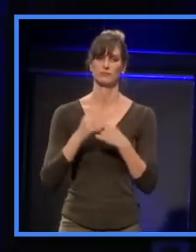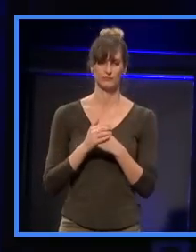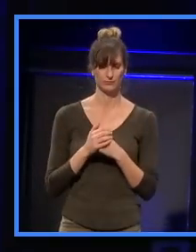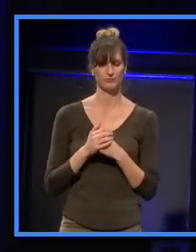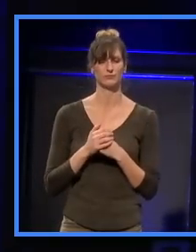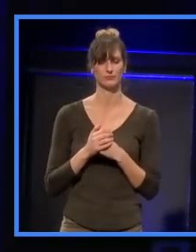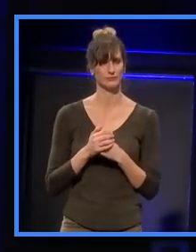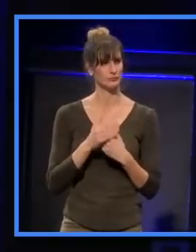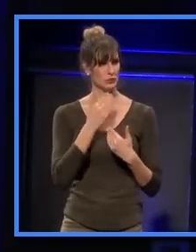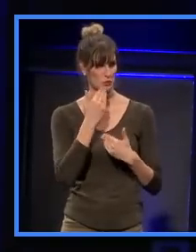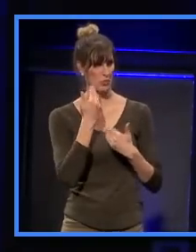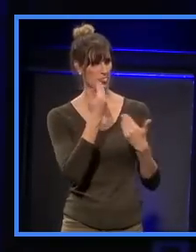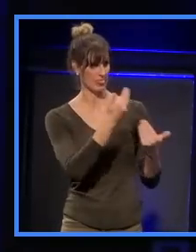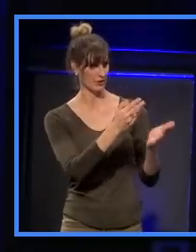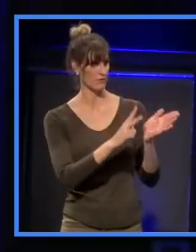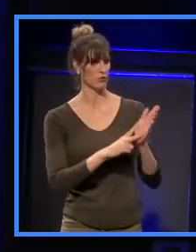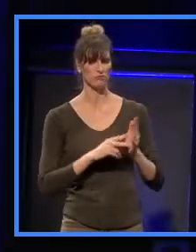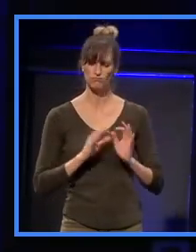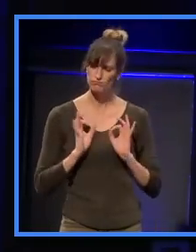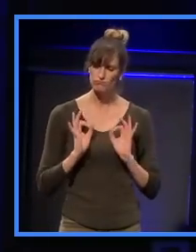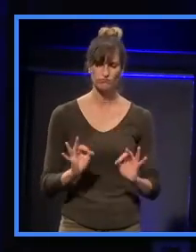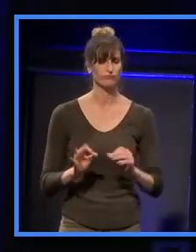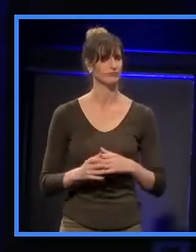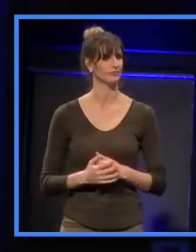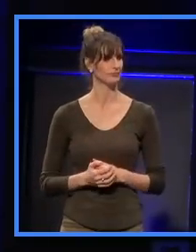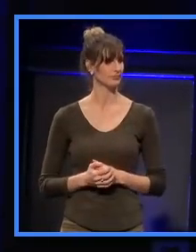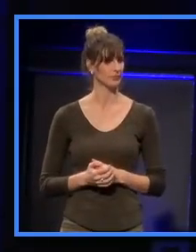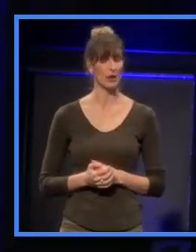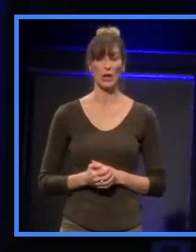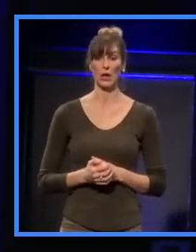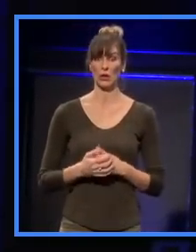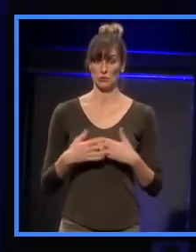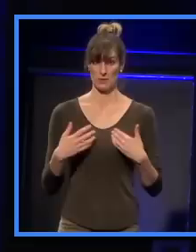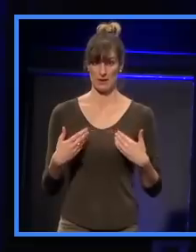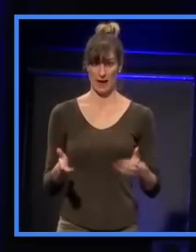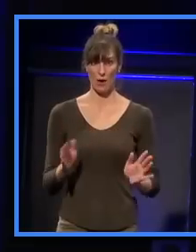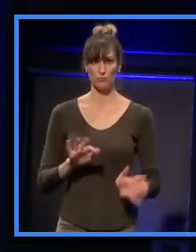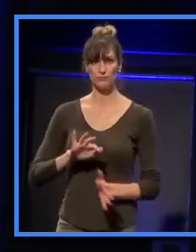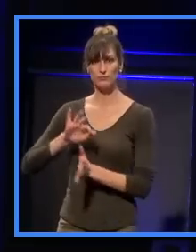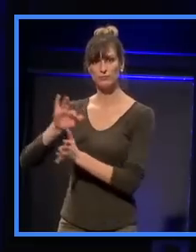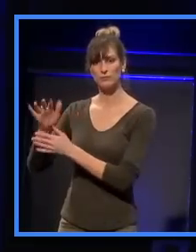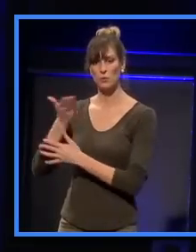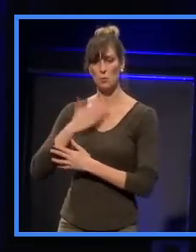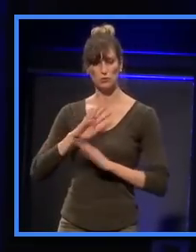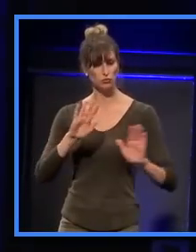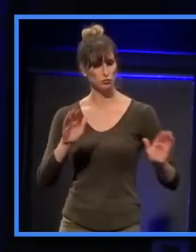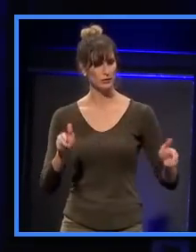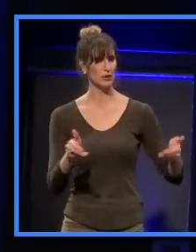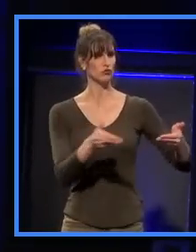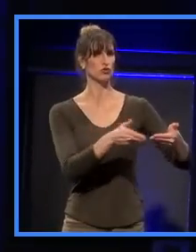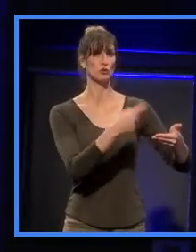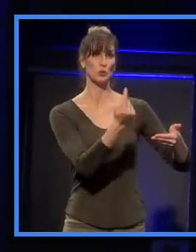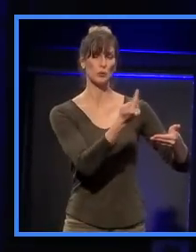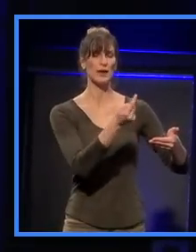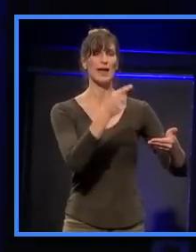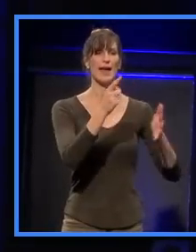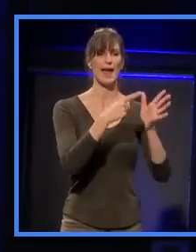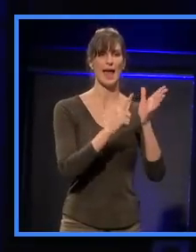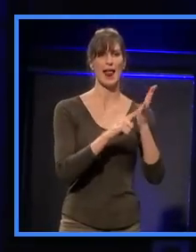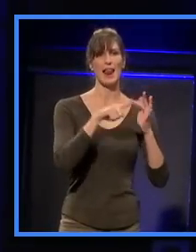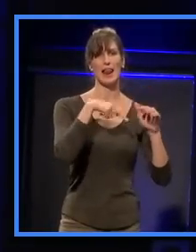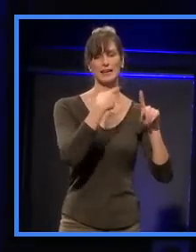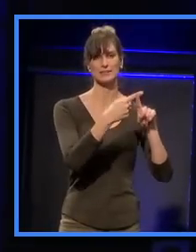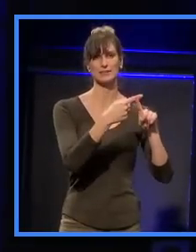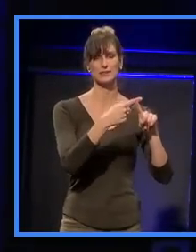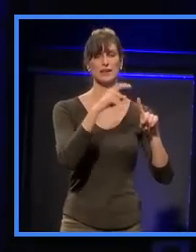So, thank you, Vernon, that was brilliant. So, without further ado, want to like to introduce, and it's my great pleasure to introduce Alex Cutler. Alex has been